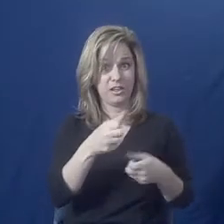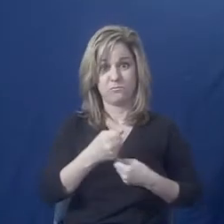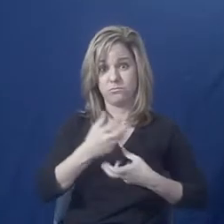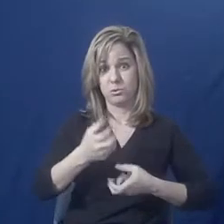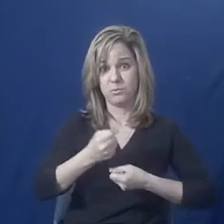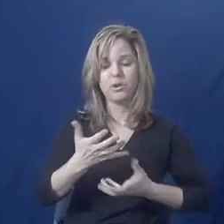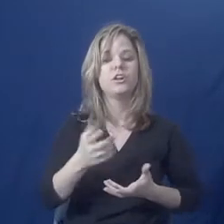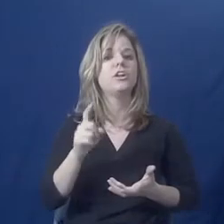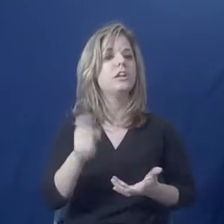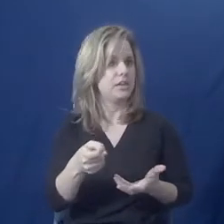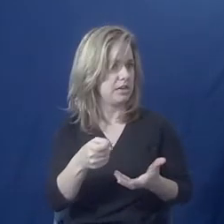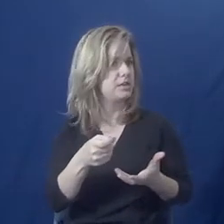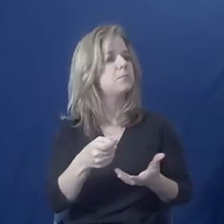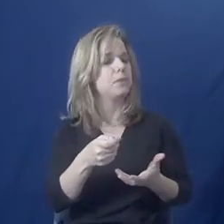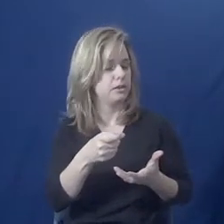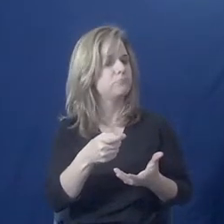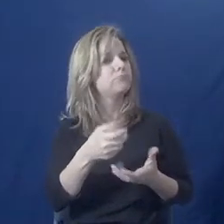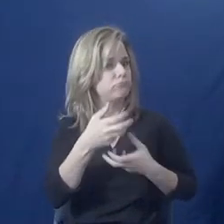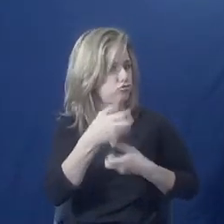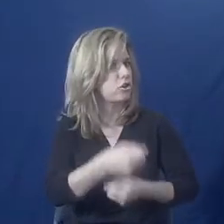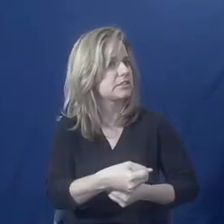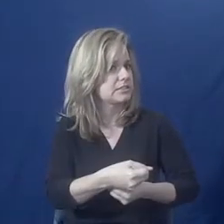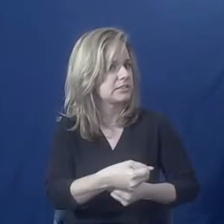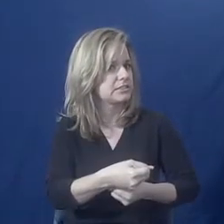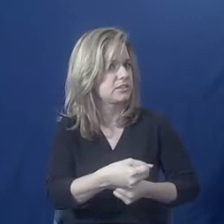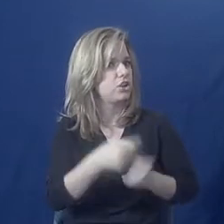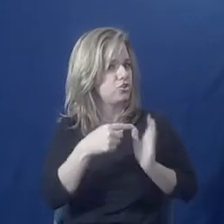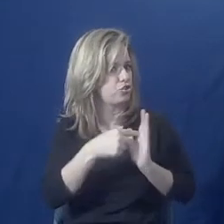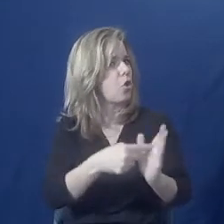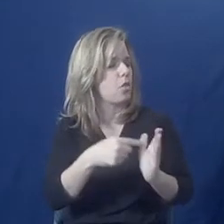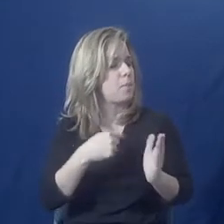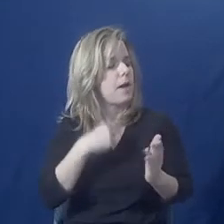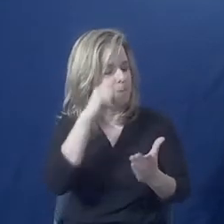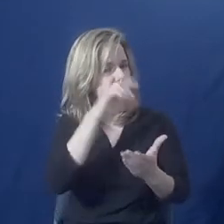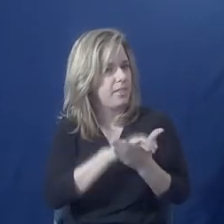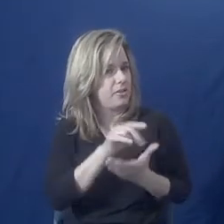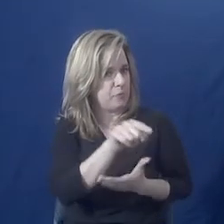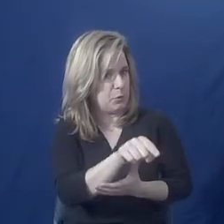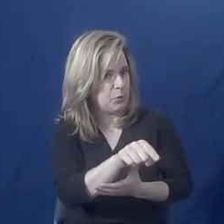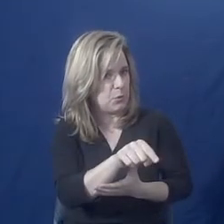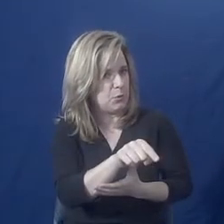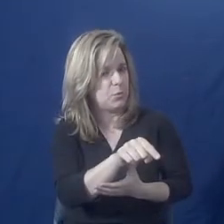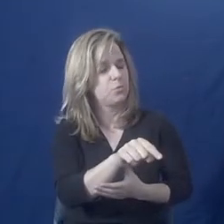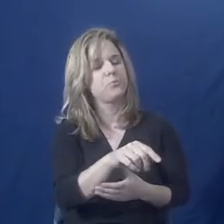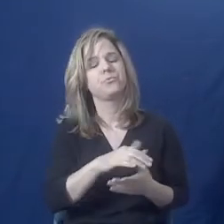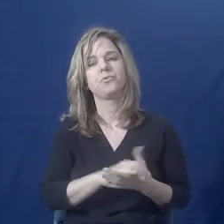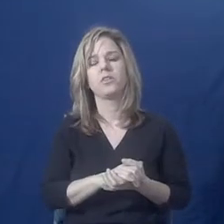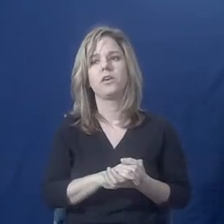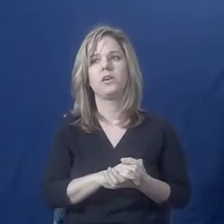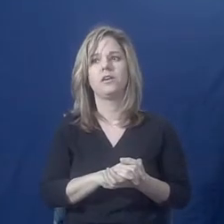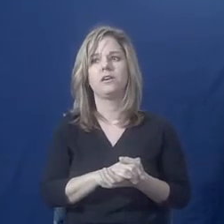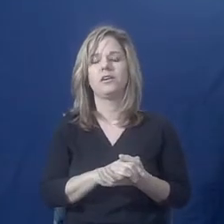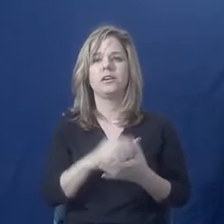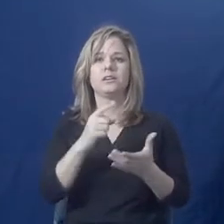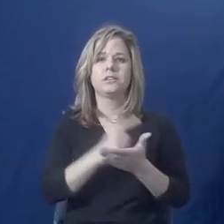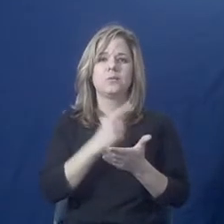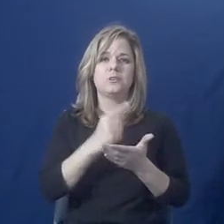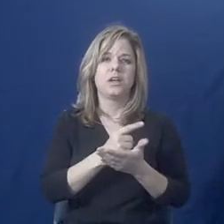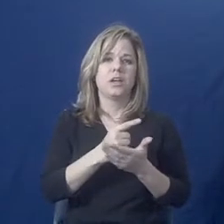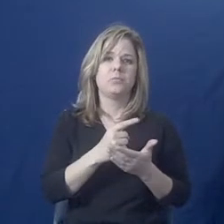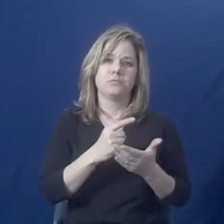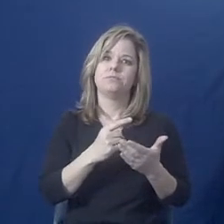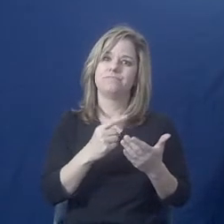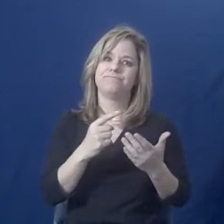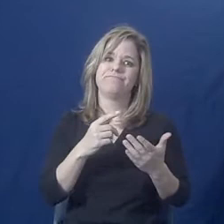user better than anybody. And so some of the things that have happened in most